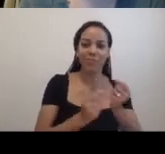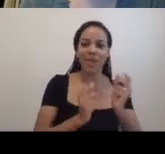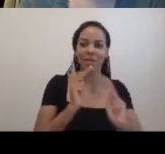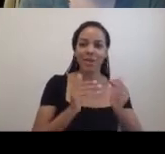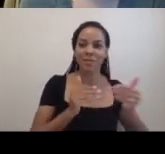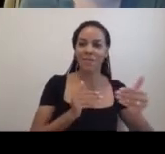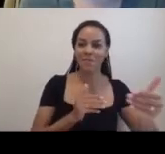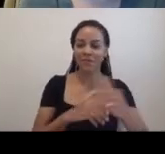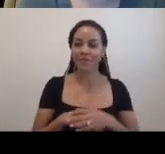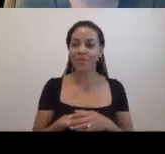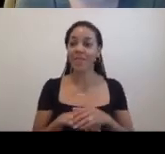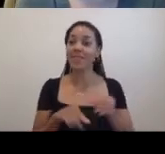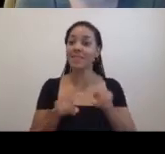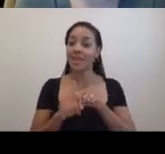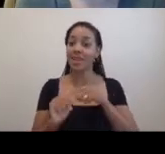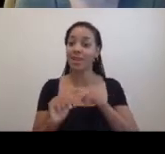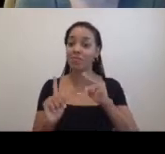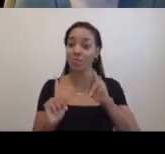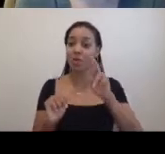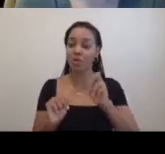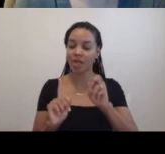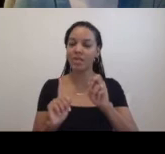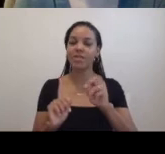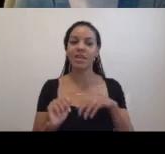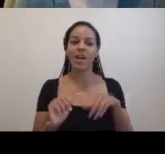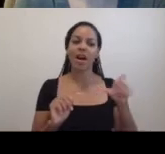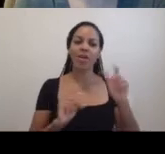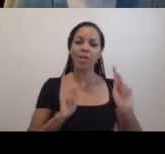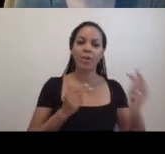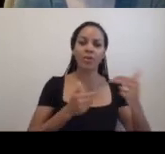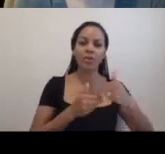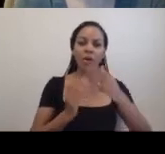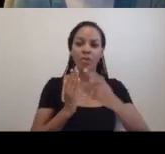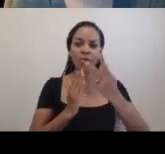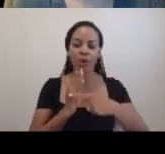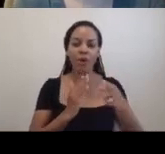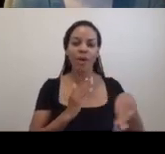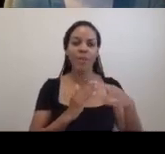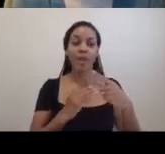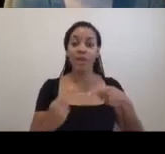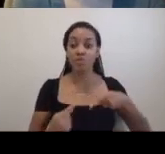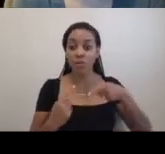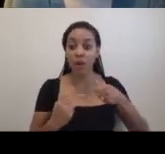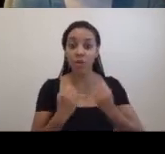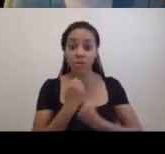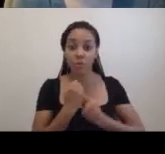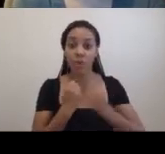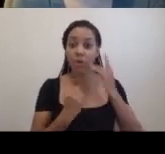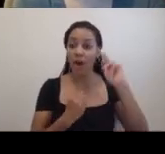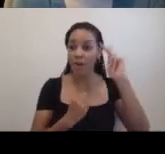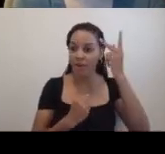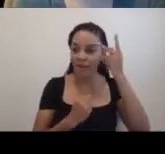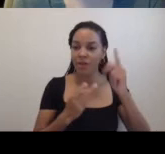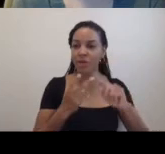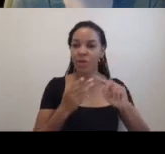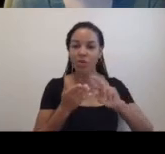Maurice, many of our fellows who would otherwise struggle to find support because of the experimental, political, and or research-intensive nature